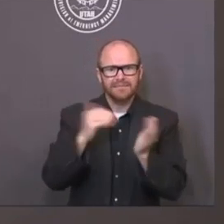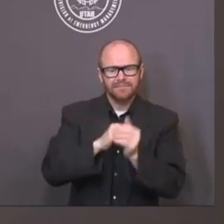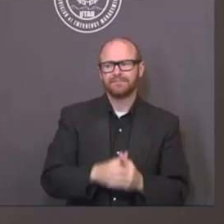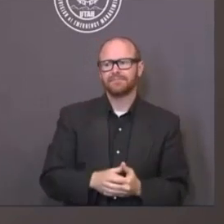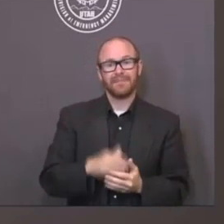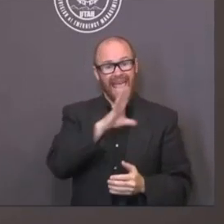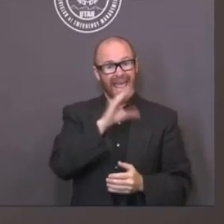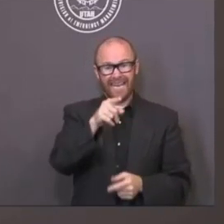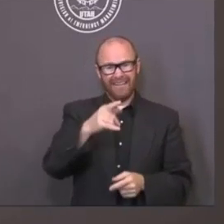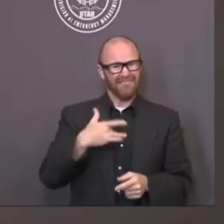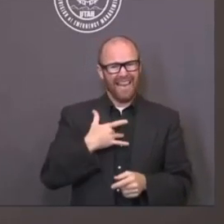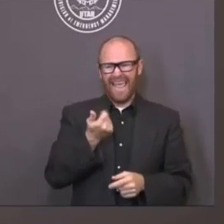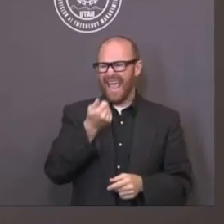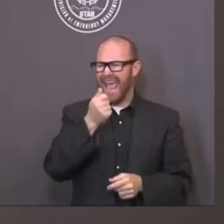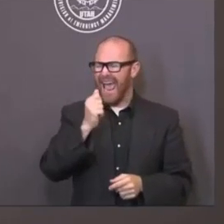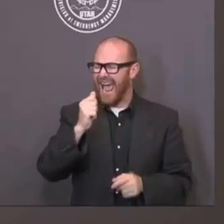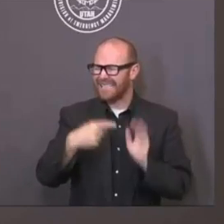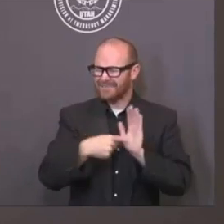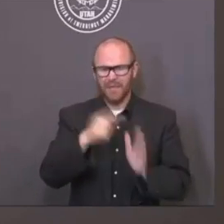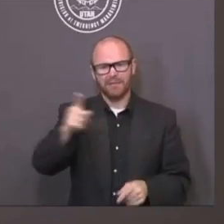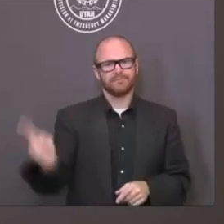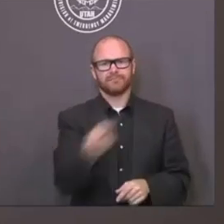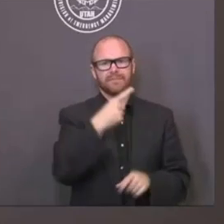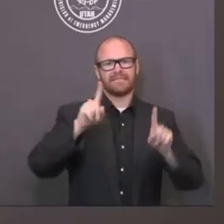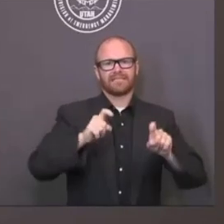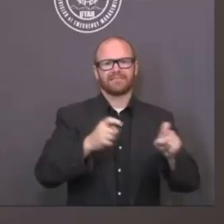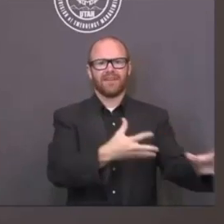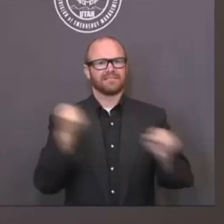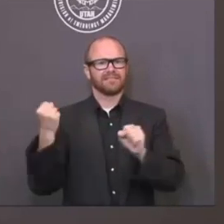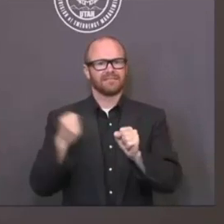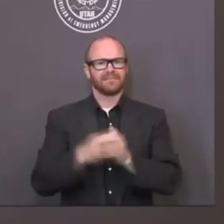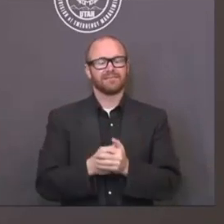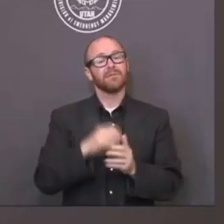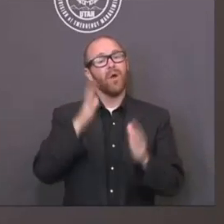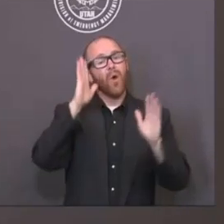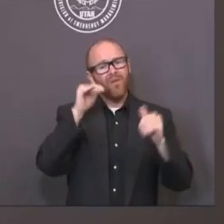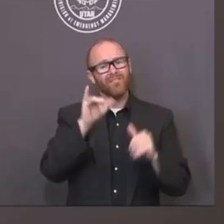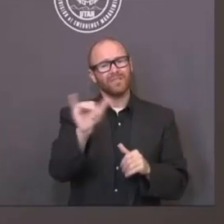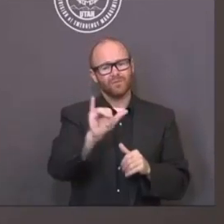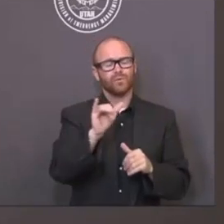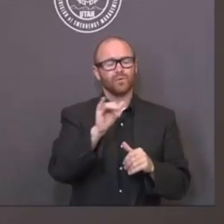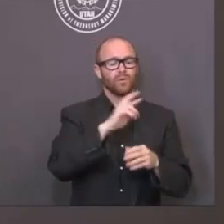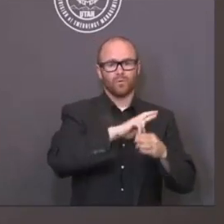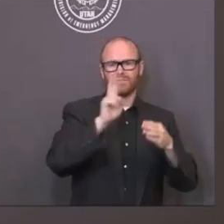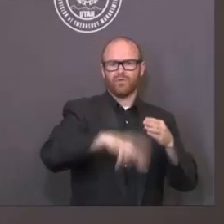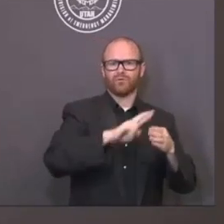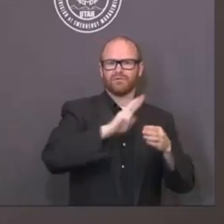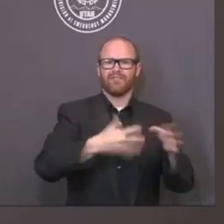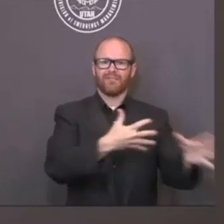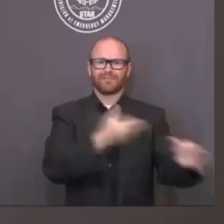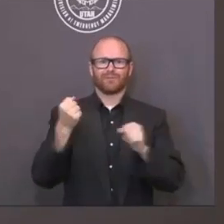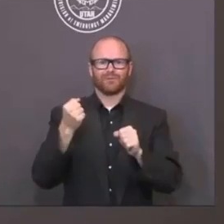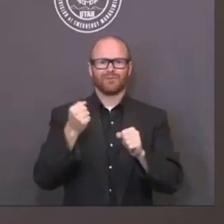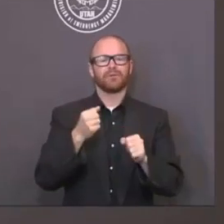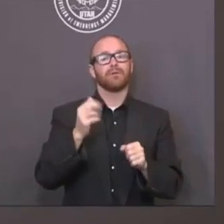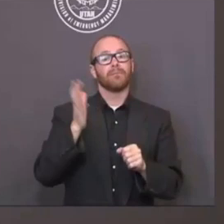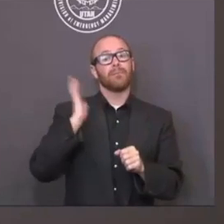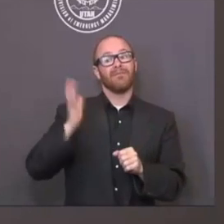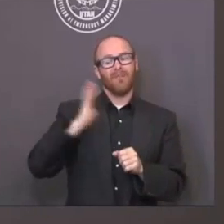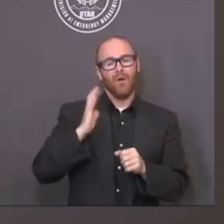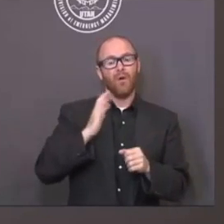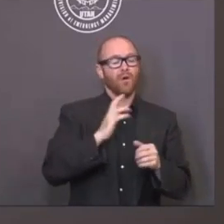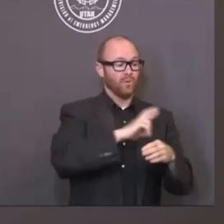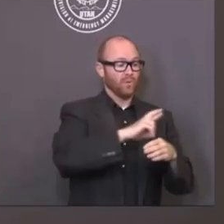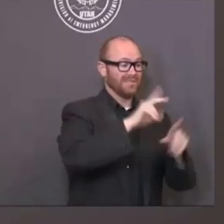increase the capacity, but also to increase the timeliness of it so that you can get tested quickly, easily,